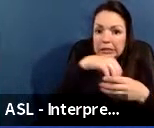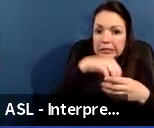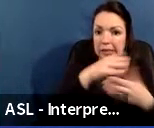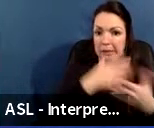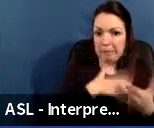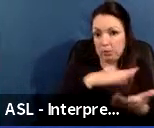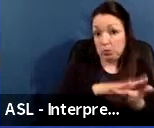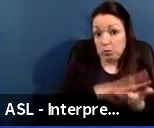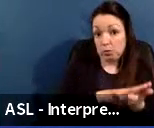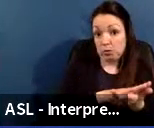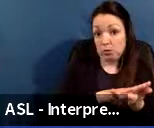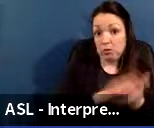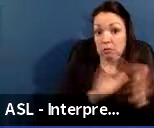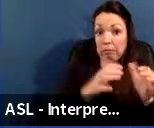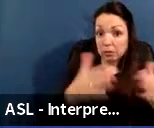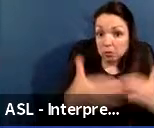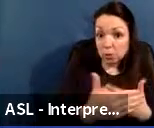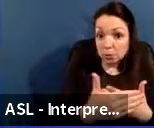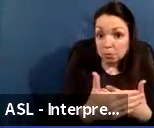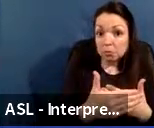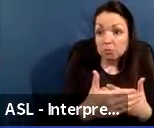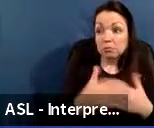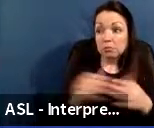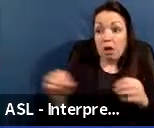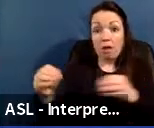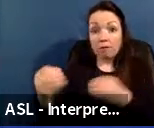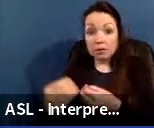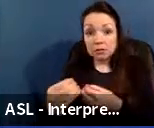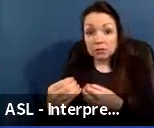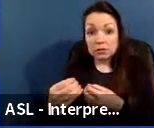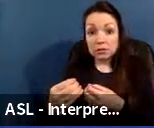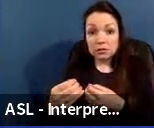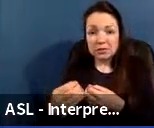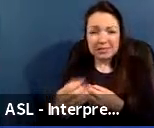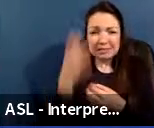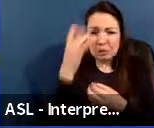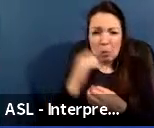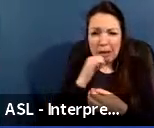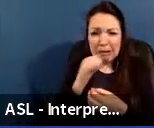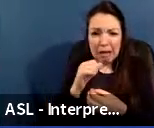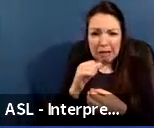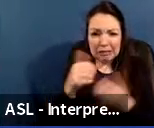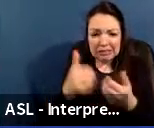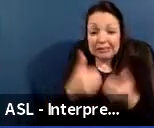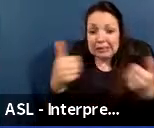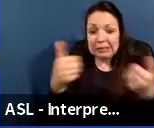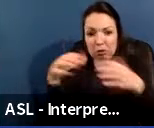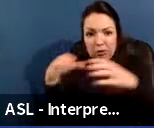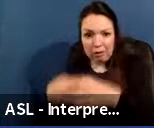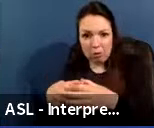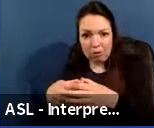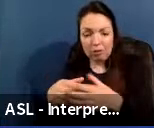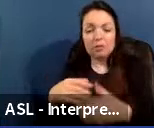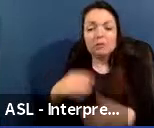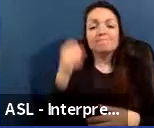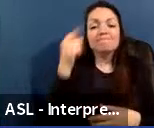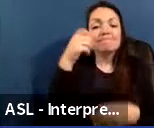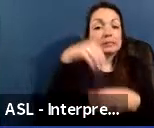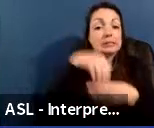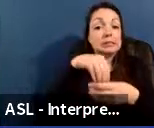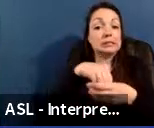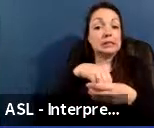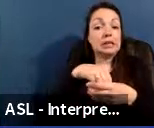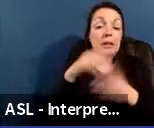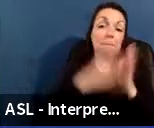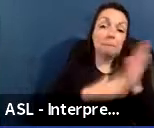school, my classroom, my office? Why doesn't this have its own separate category? Well, interior finishes such as